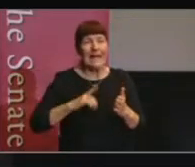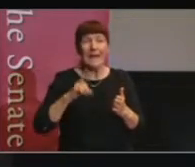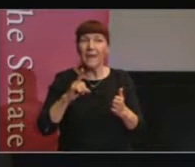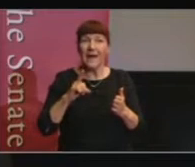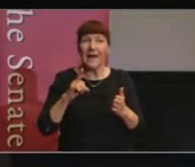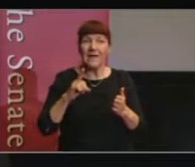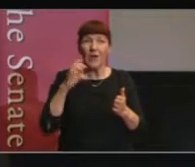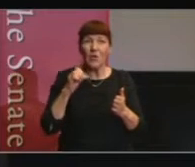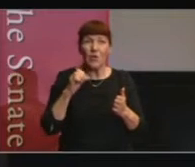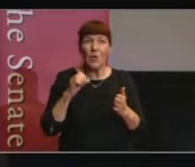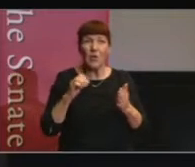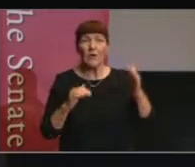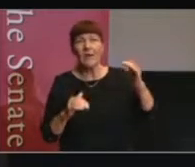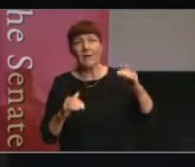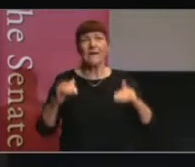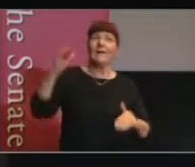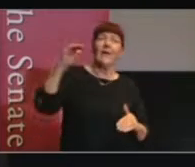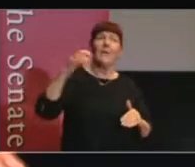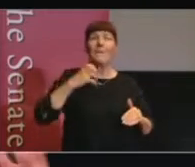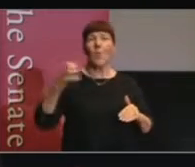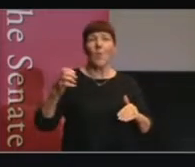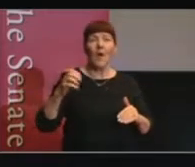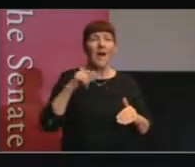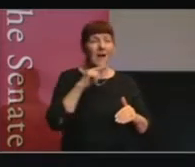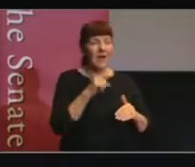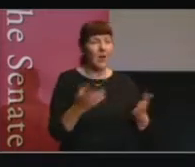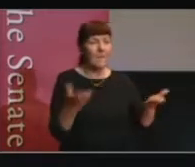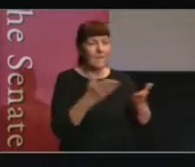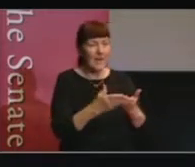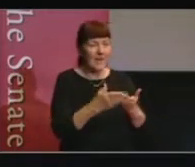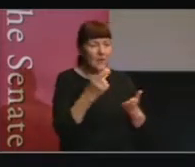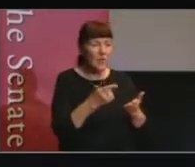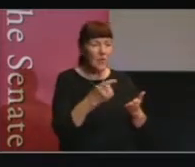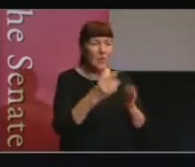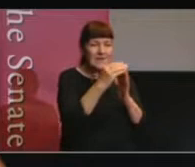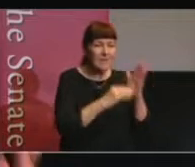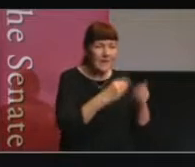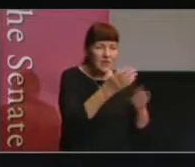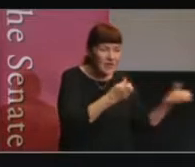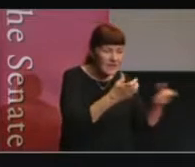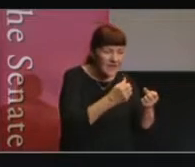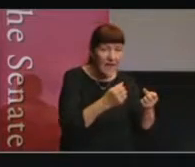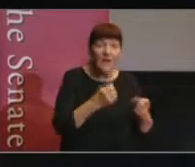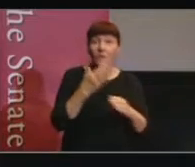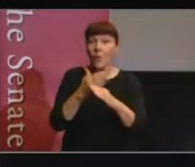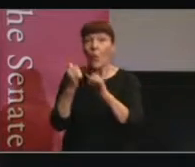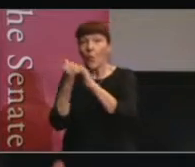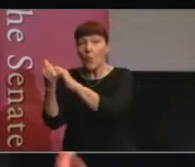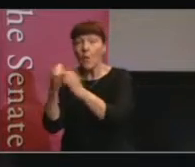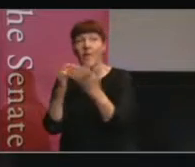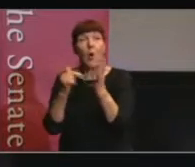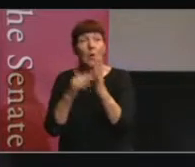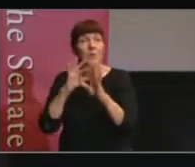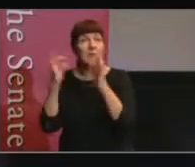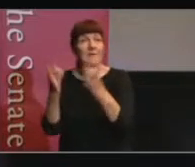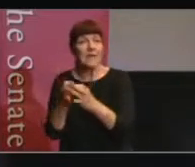through a whole lot of disparate submissions that pull against what you really want to find. If you work with a host organisation, you